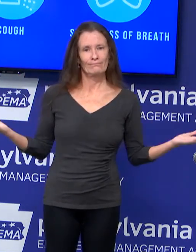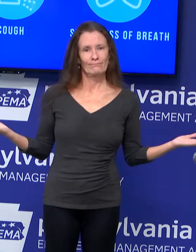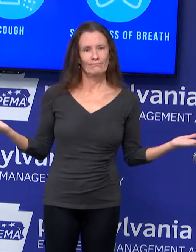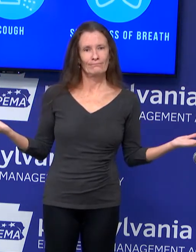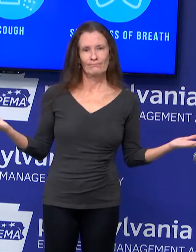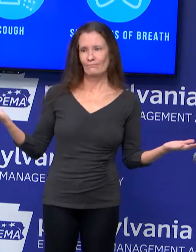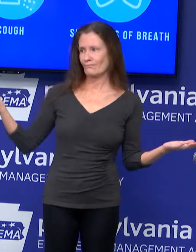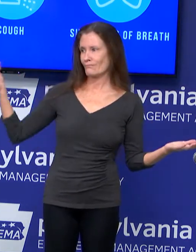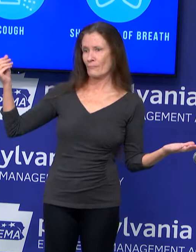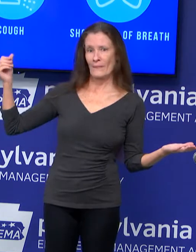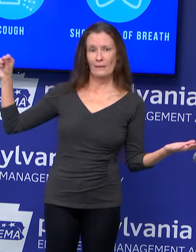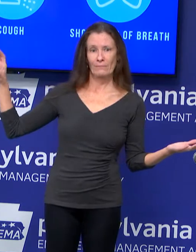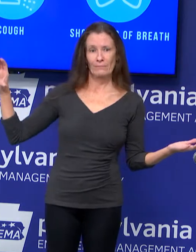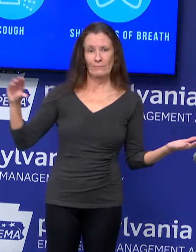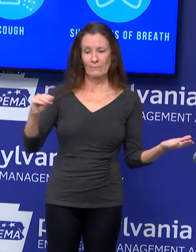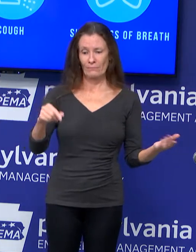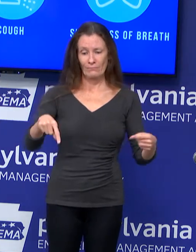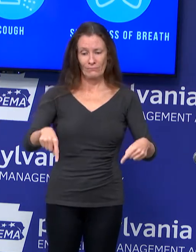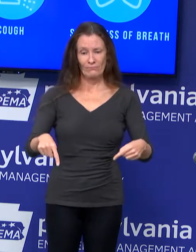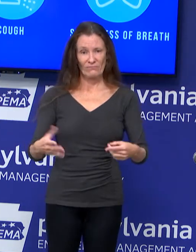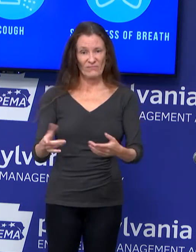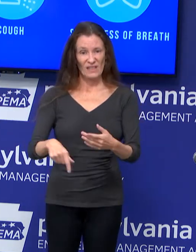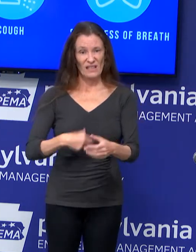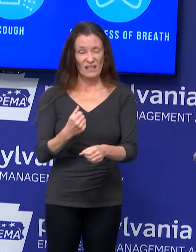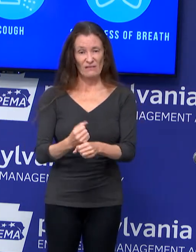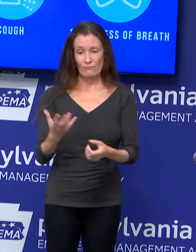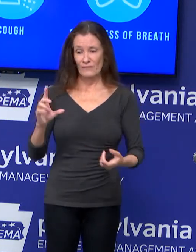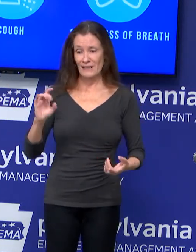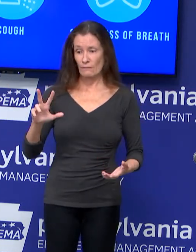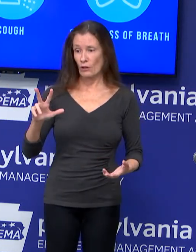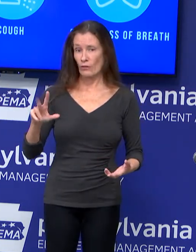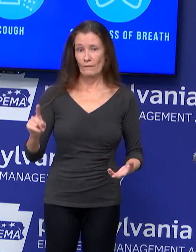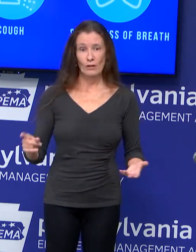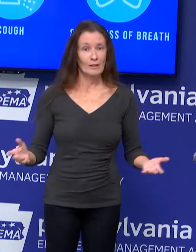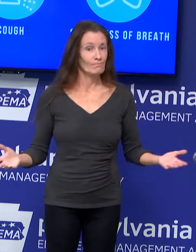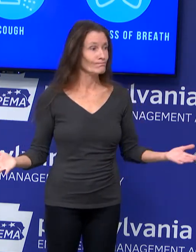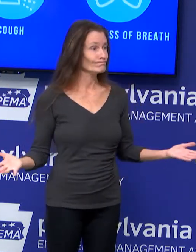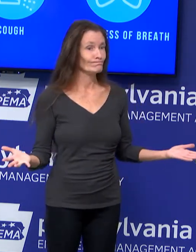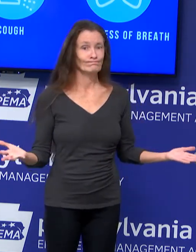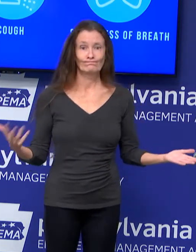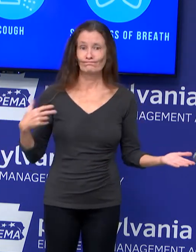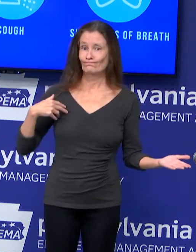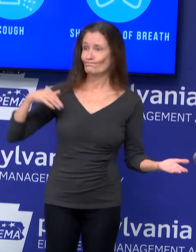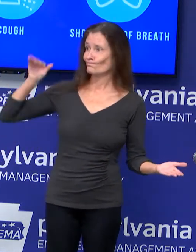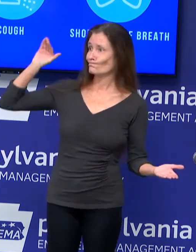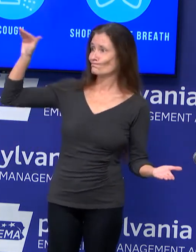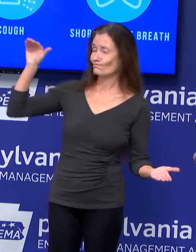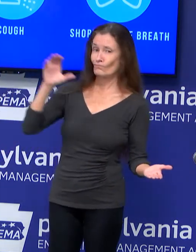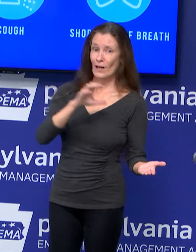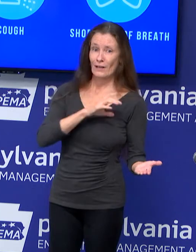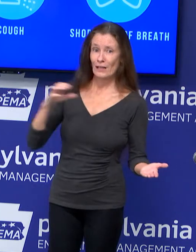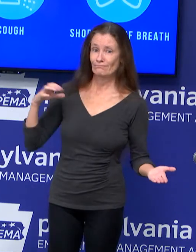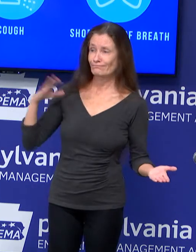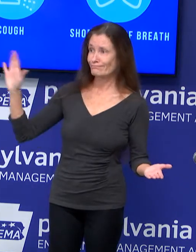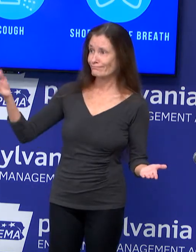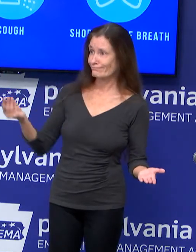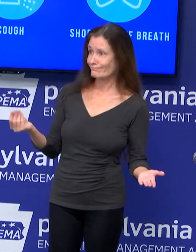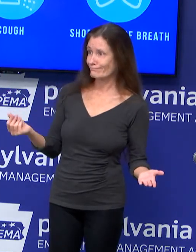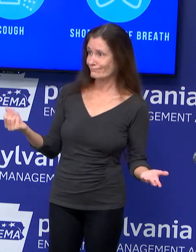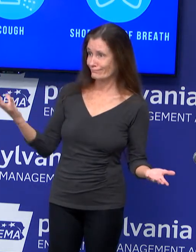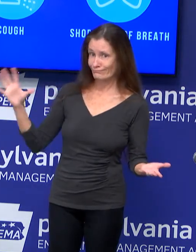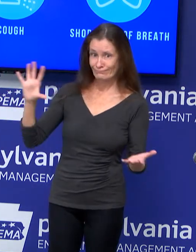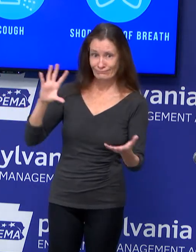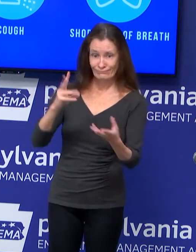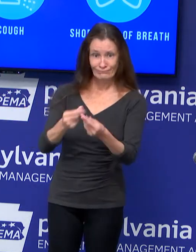of the year. And so by December 31st. So we call upon Congress to authorize the CARES Act to